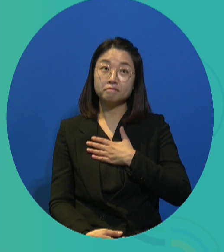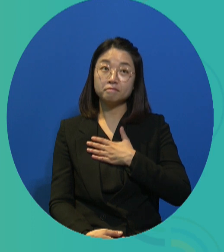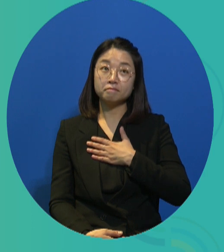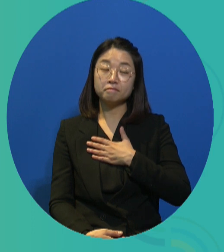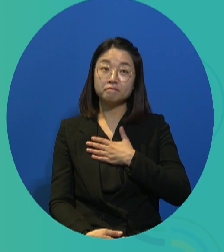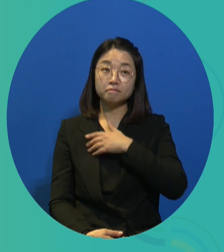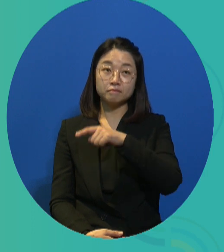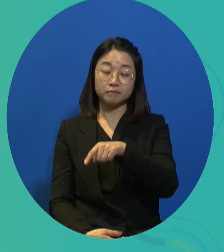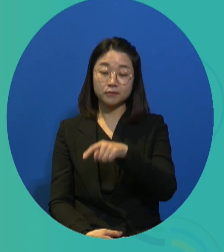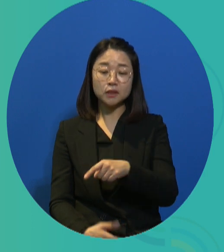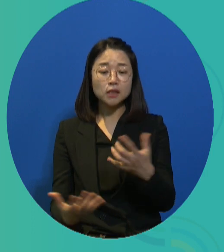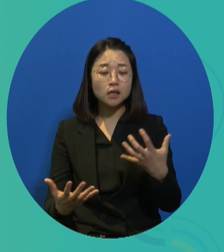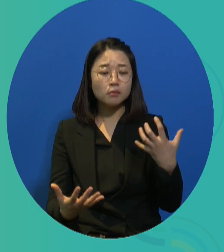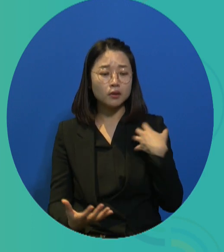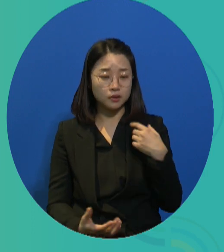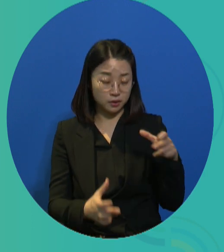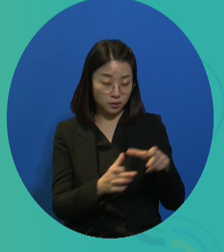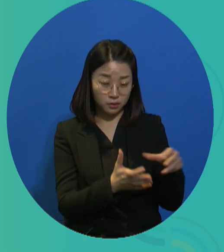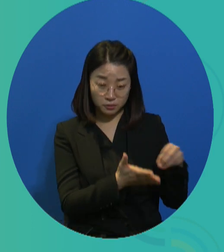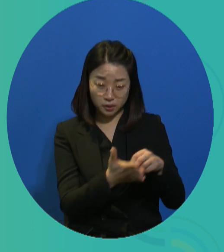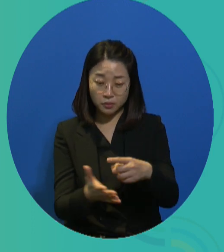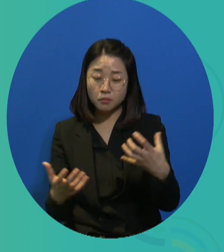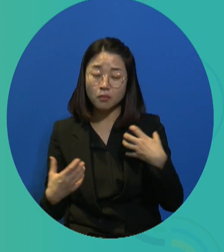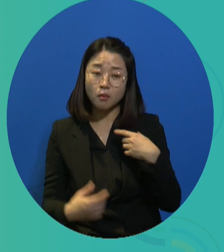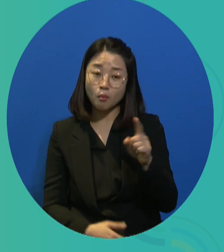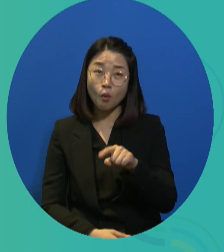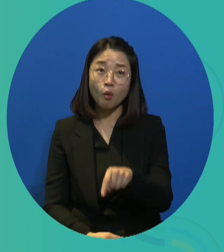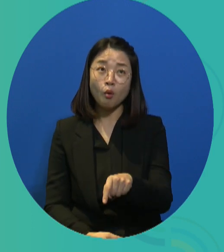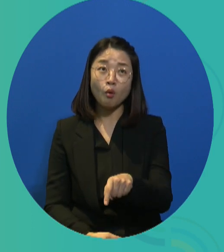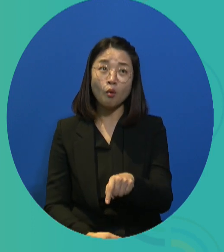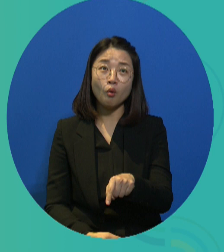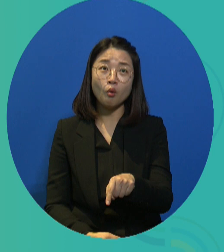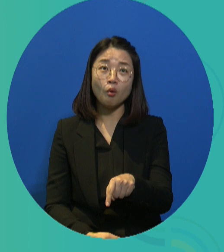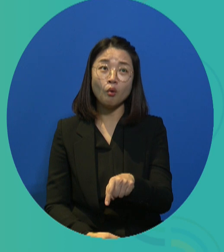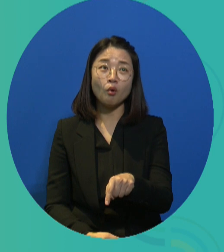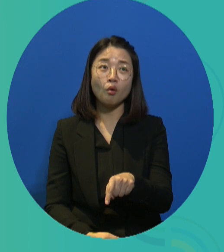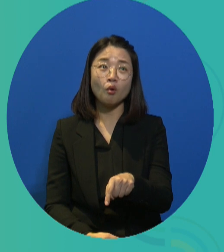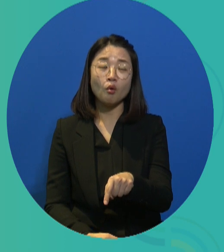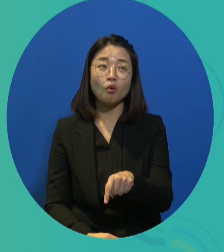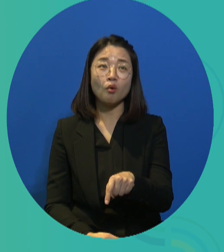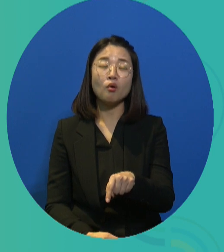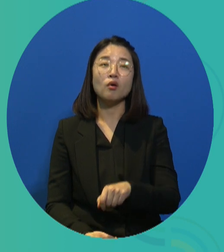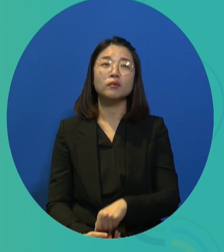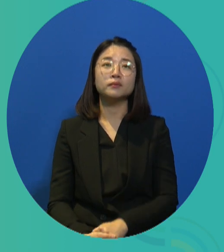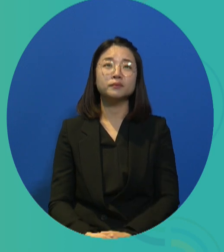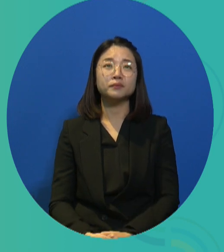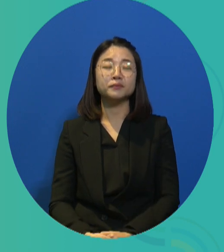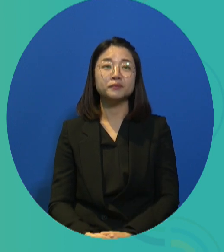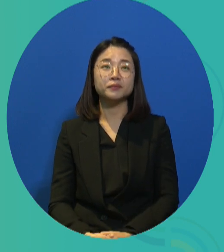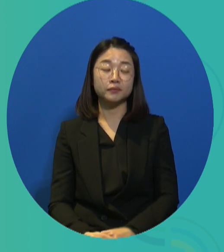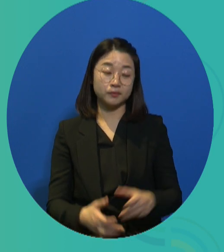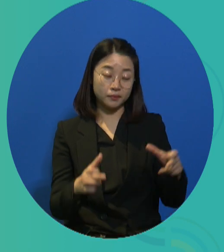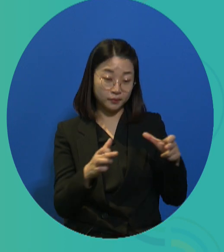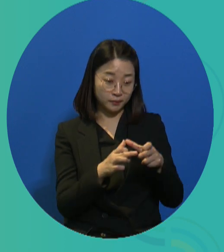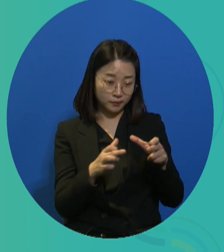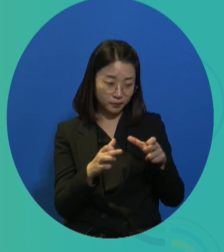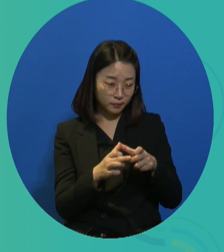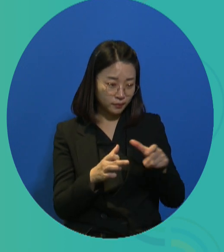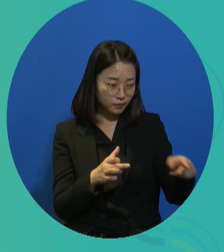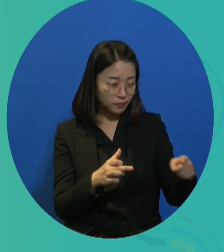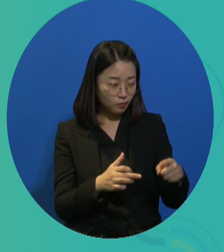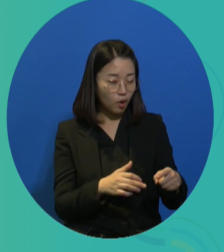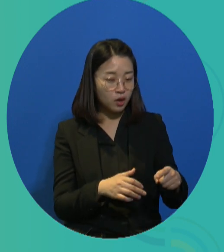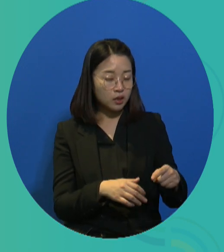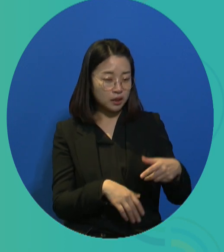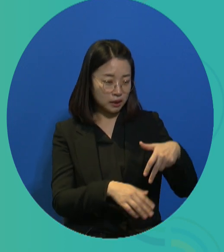I'd like to first examine in more detail the three domains of work. So in this project, depending